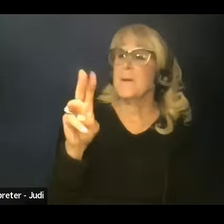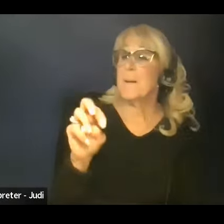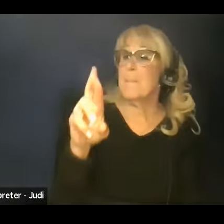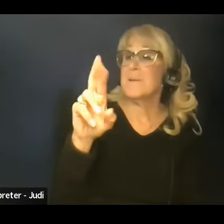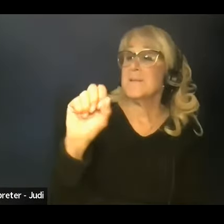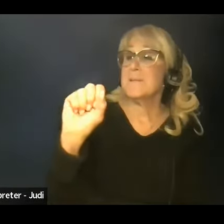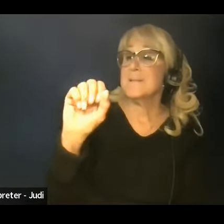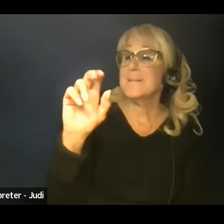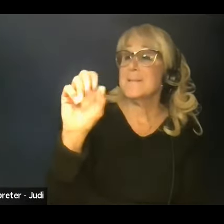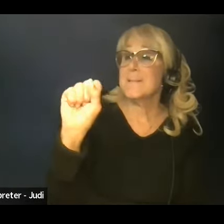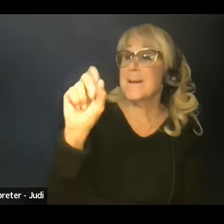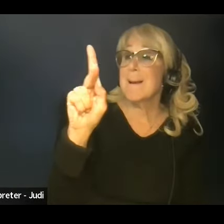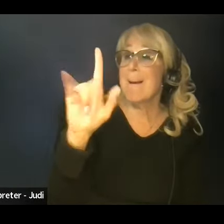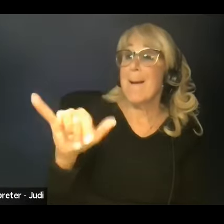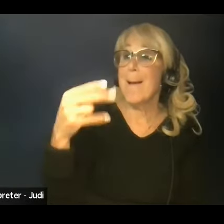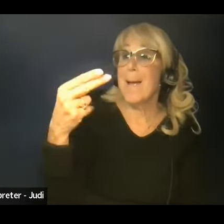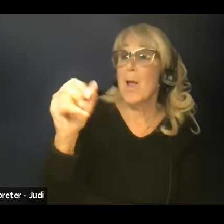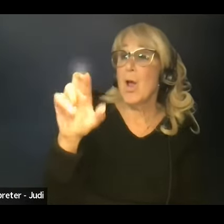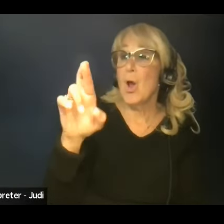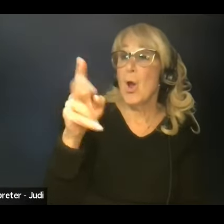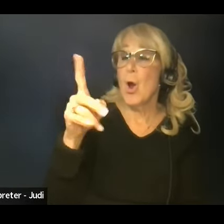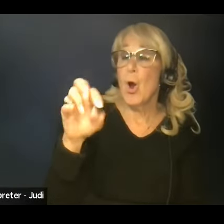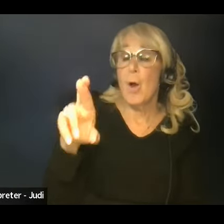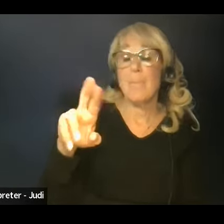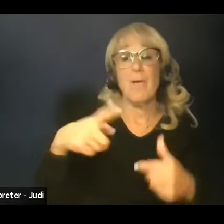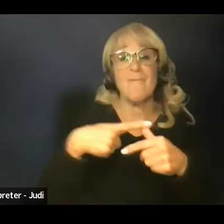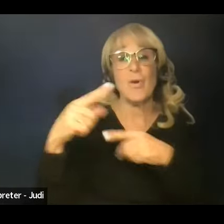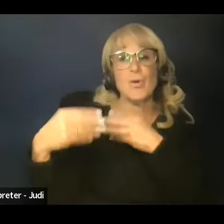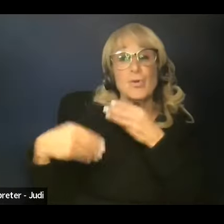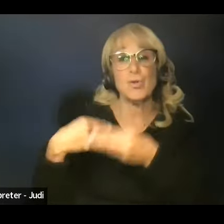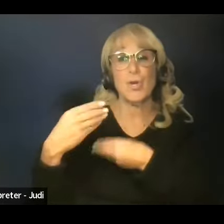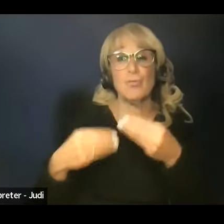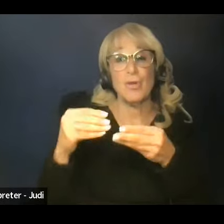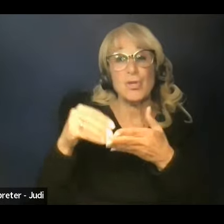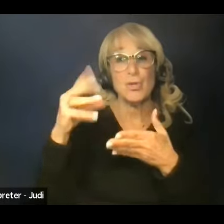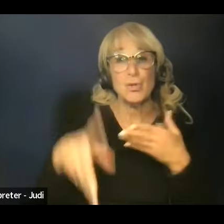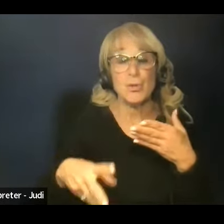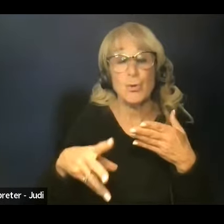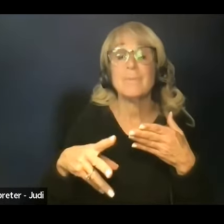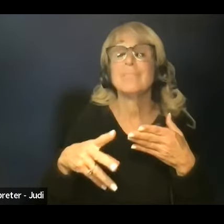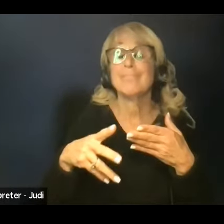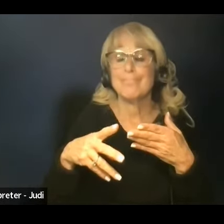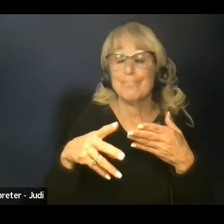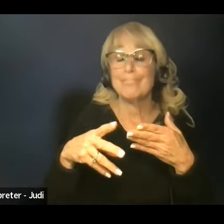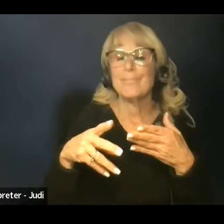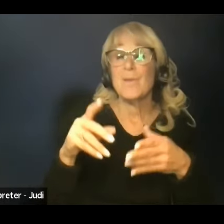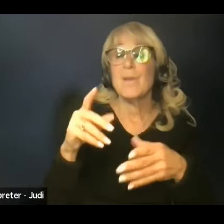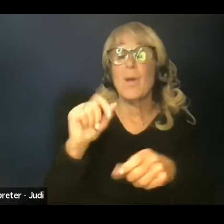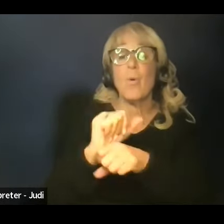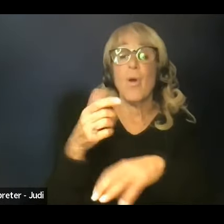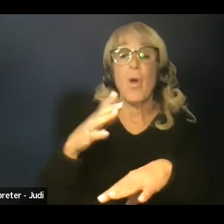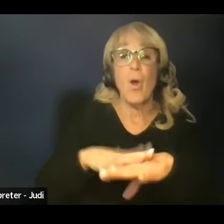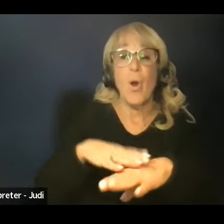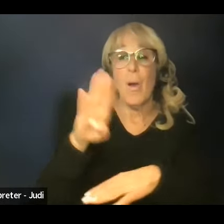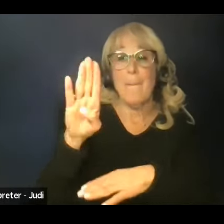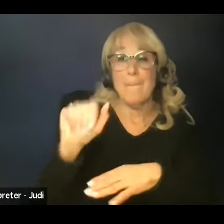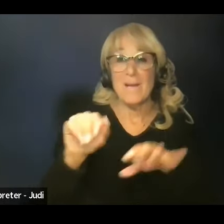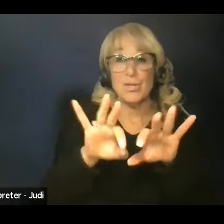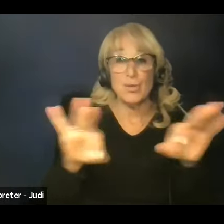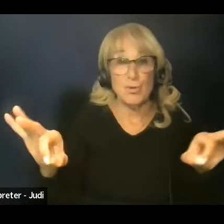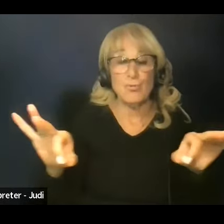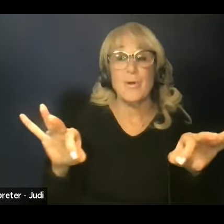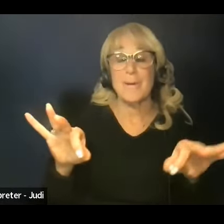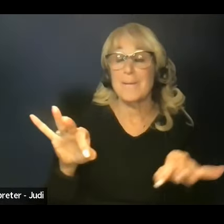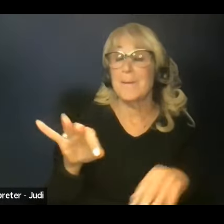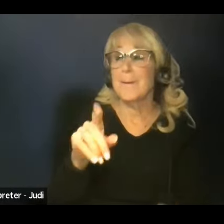Sky Hopper is a first-generation student pursuing a bachelor's degree at Drexel University in chemistry with